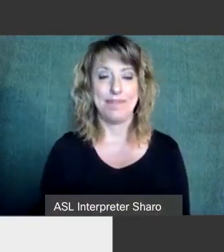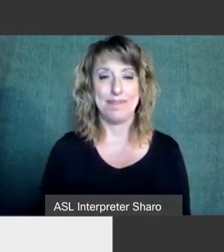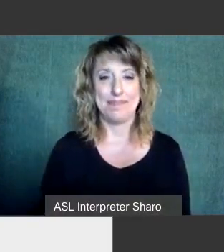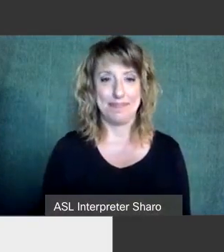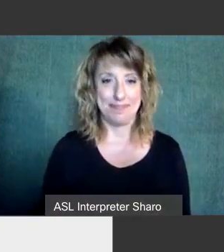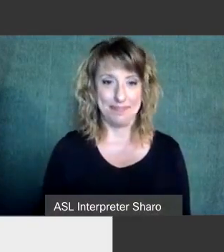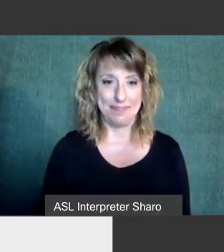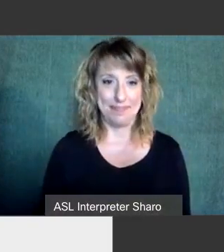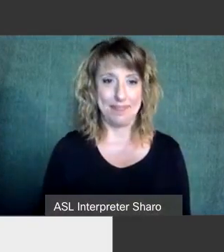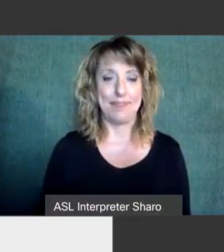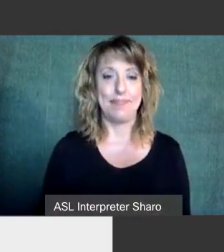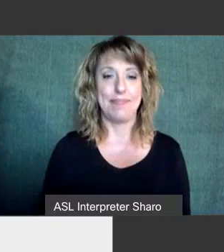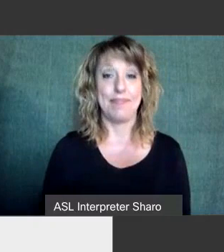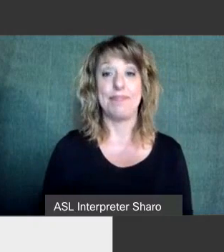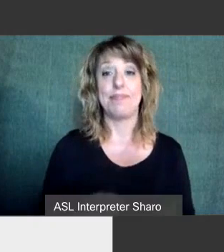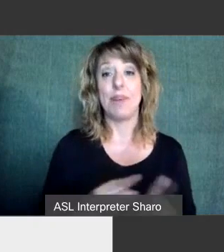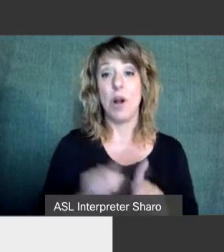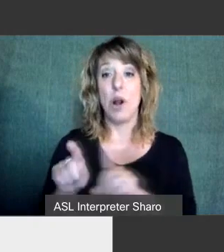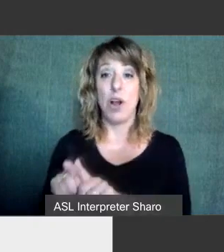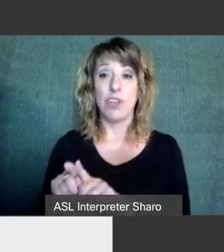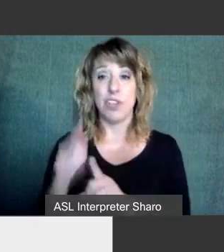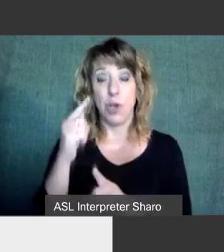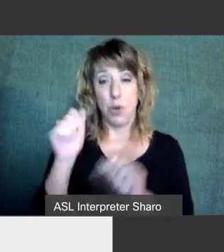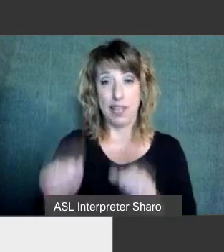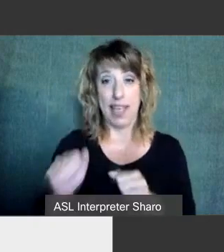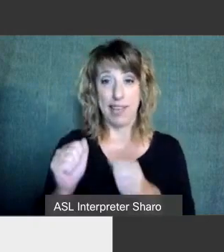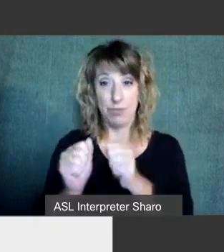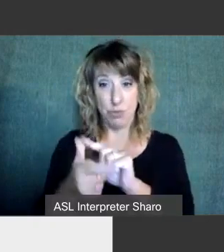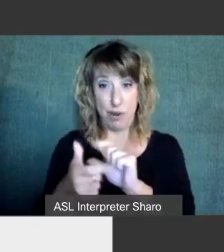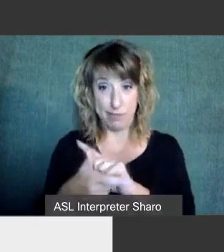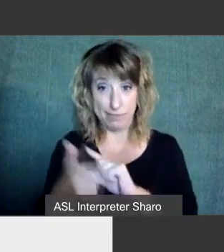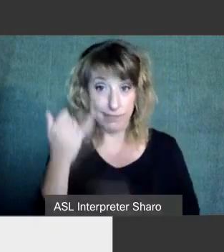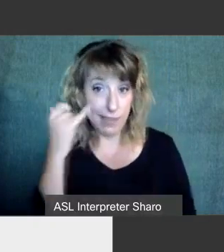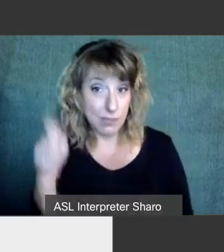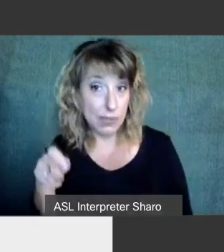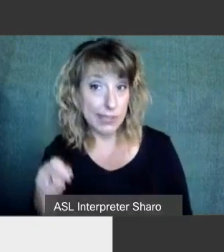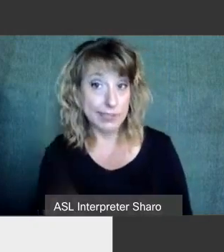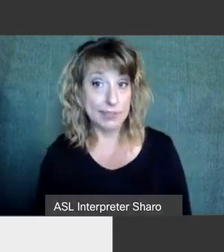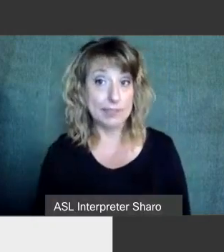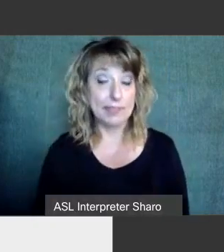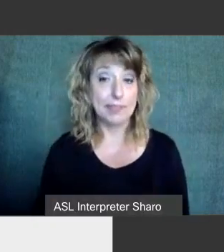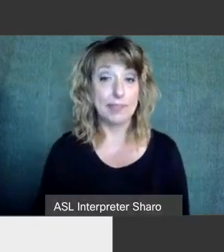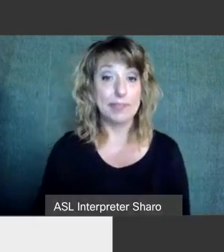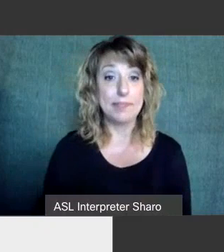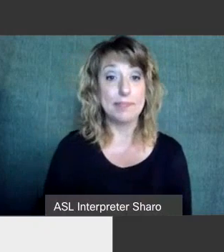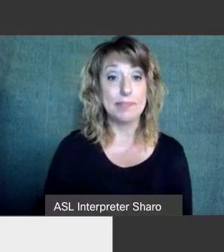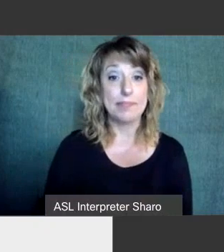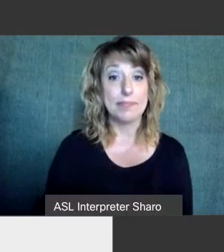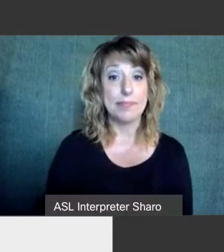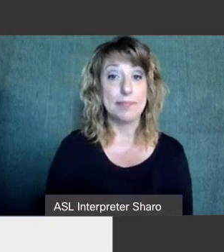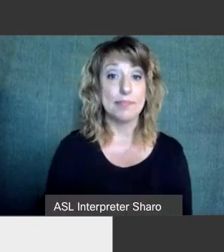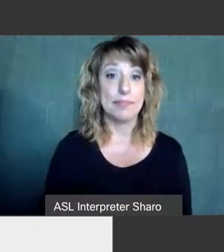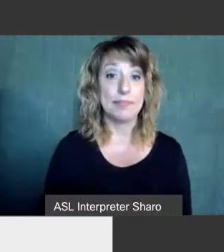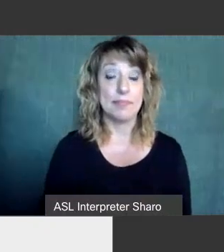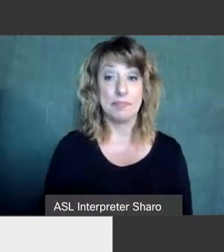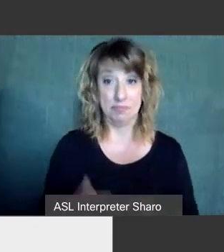There is also a translation feature should you need that. If you would like to speak,